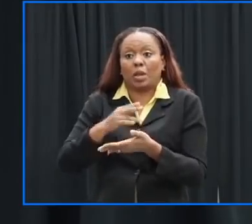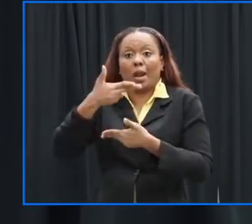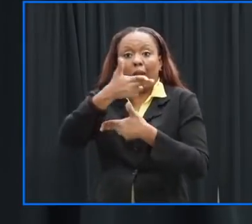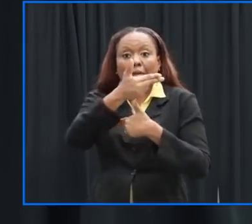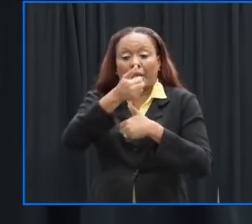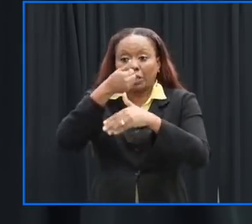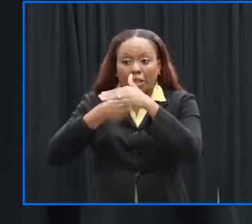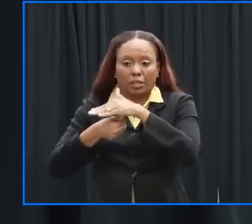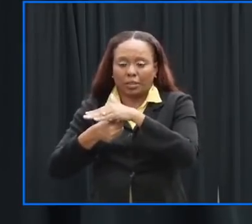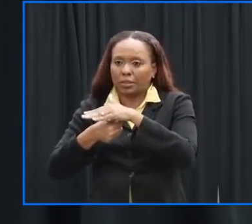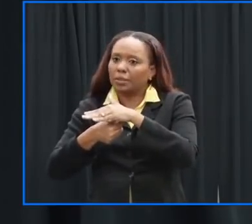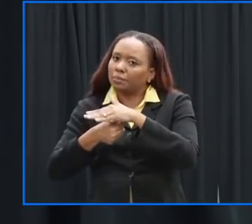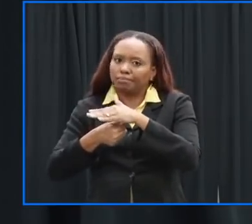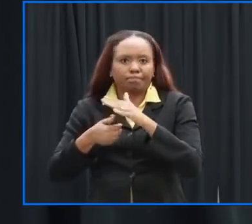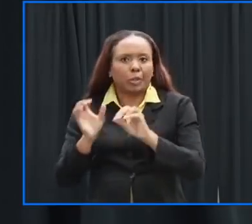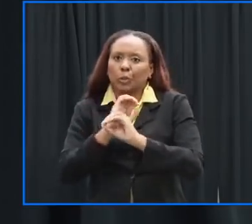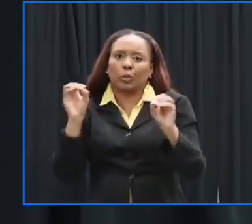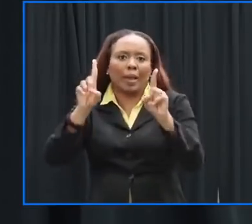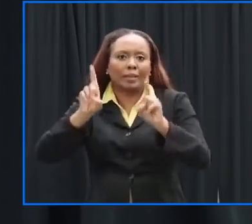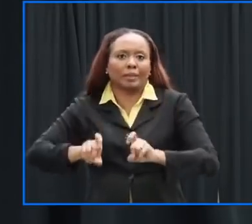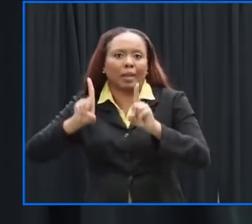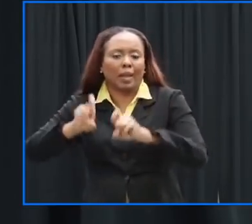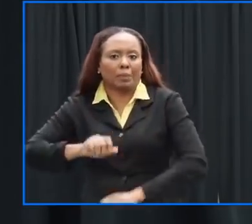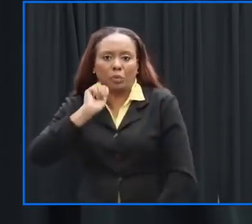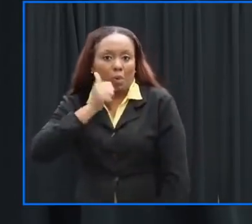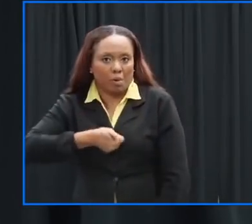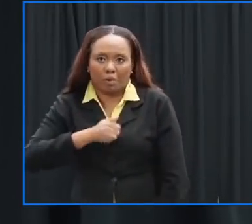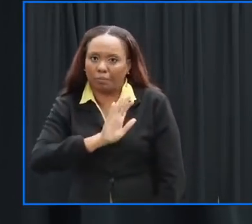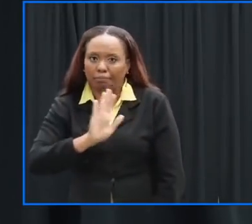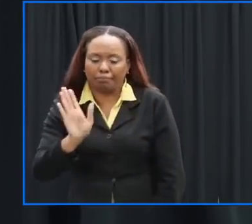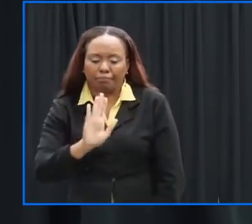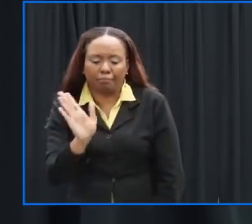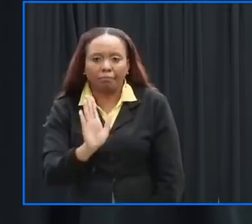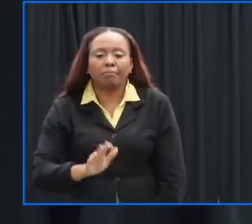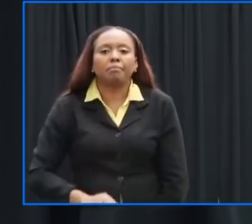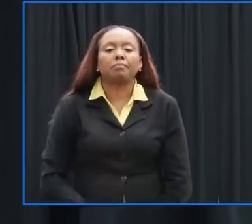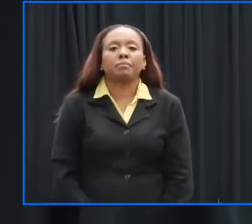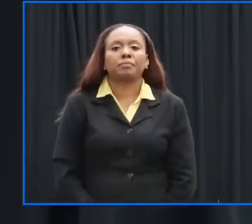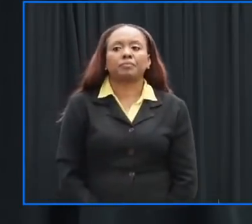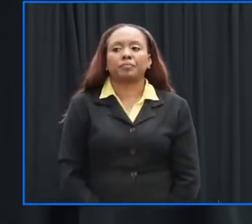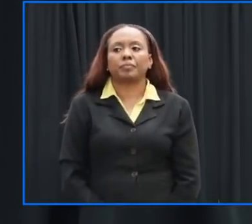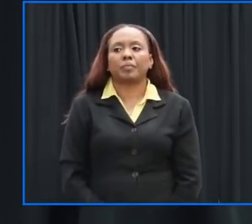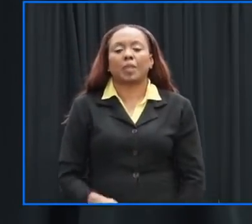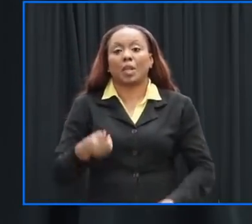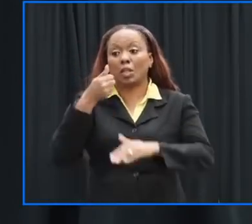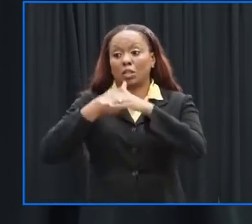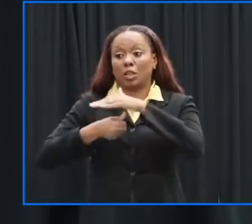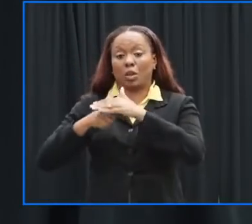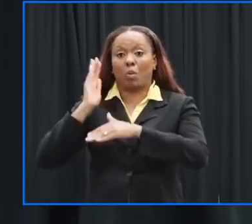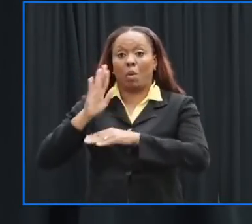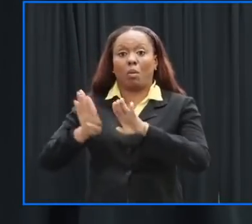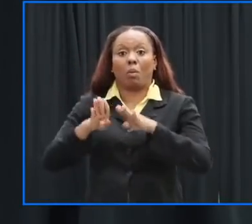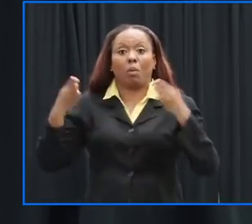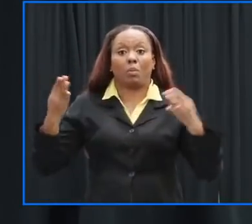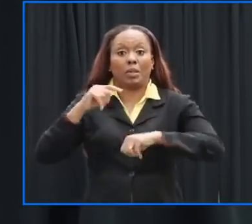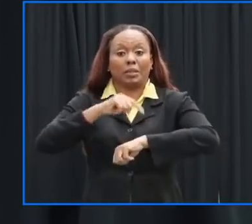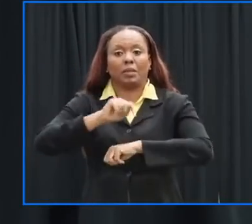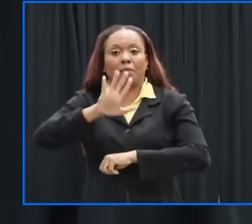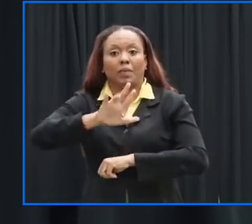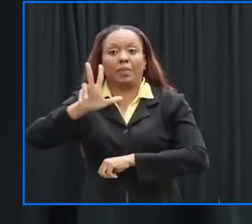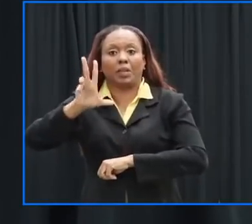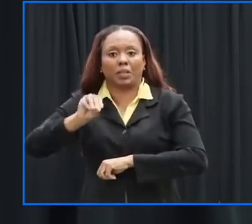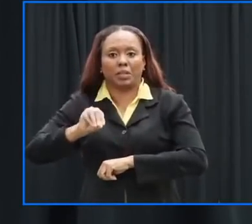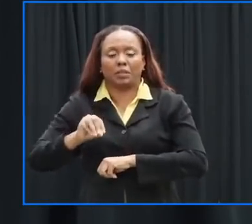notified and they would have been in preparation from yesterday and we are informing now that those shelters should open at 5 30 p.m